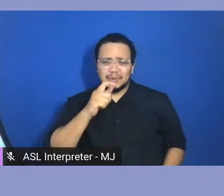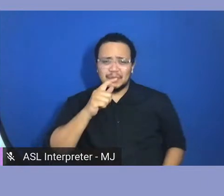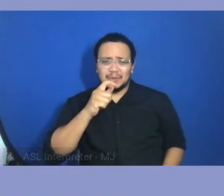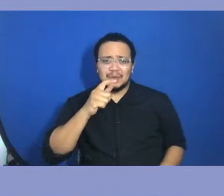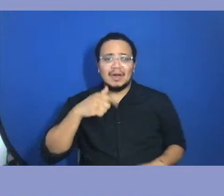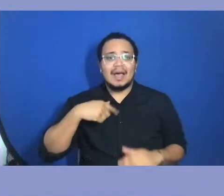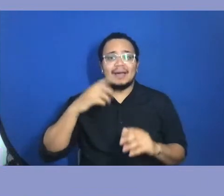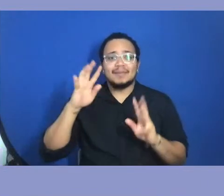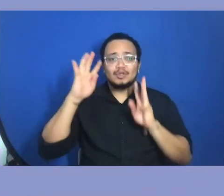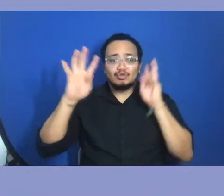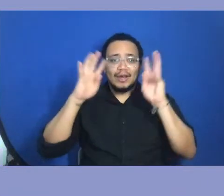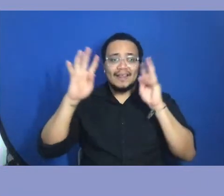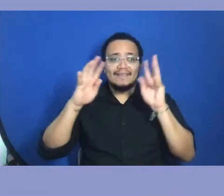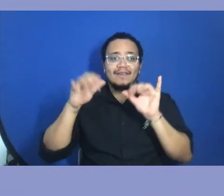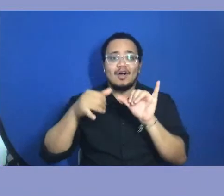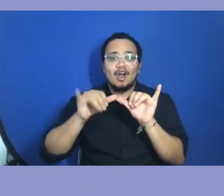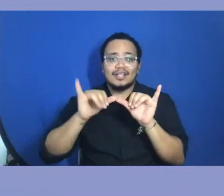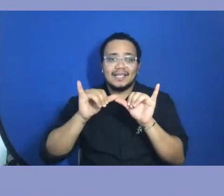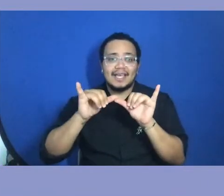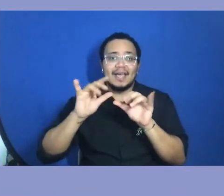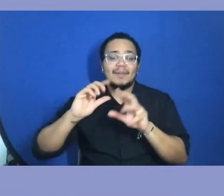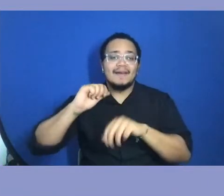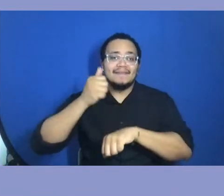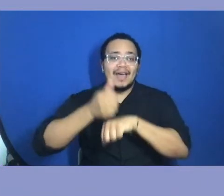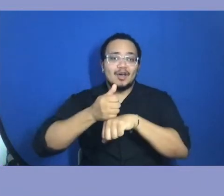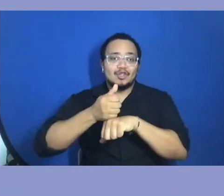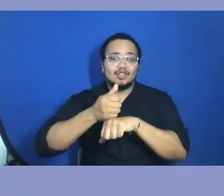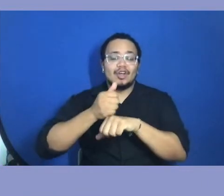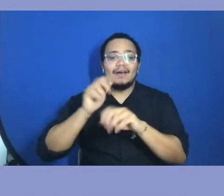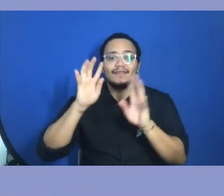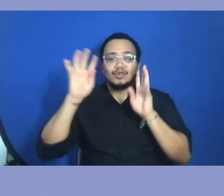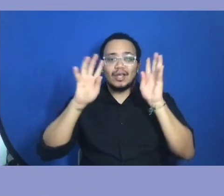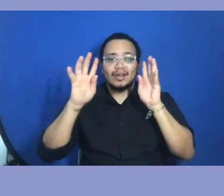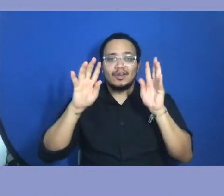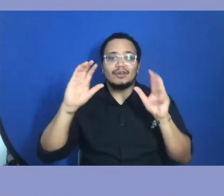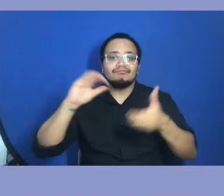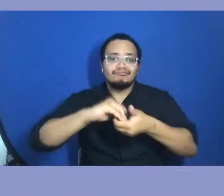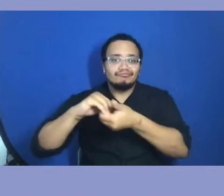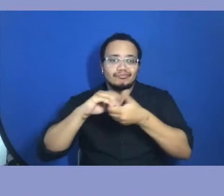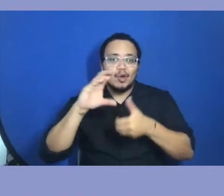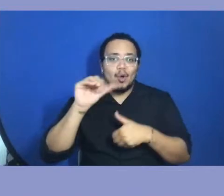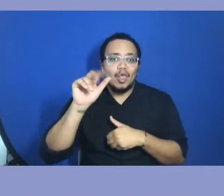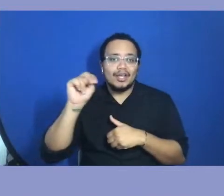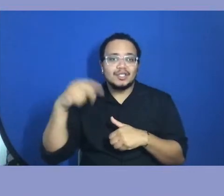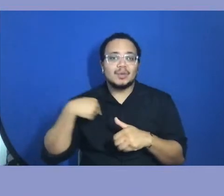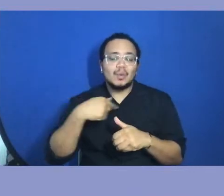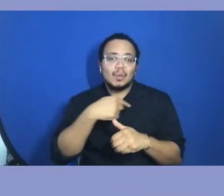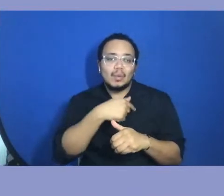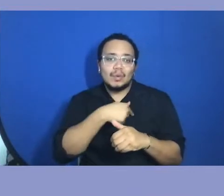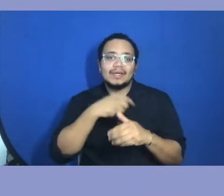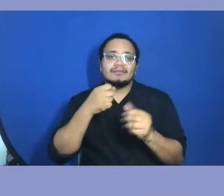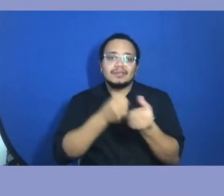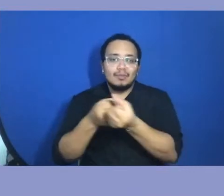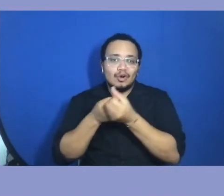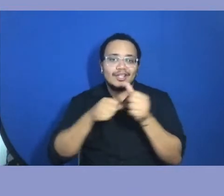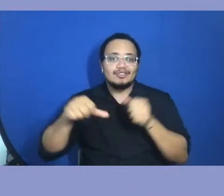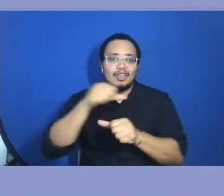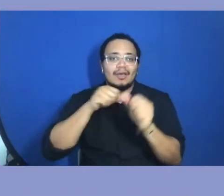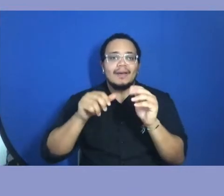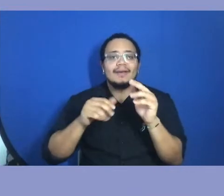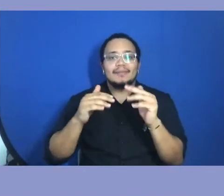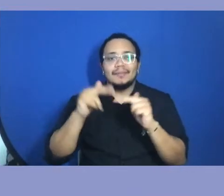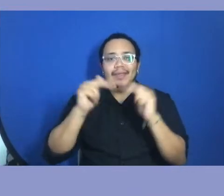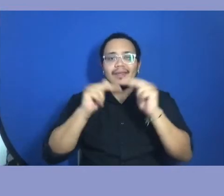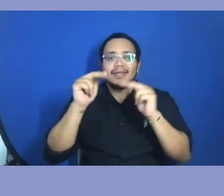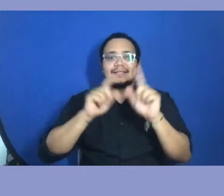founder of Creators Coalition, a local community support group that builds on creatives and collaboration, as well as host the late